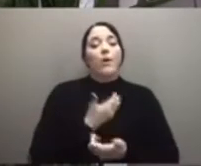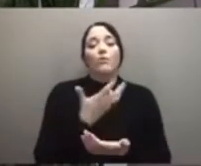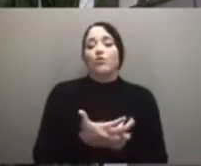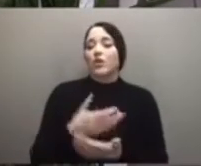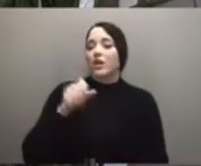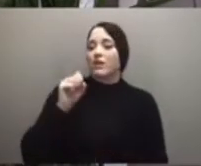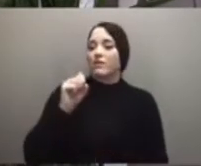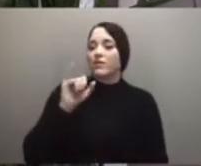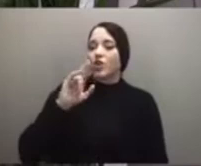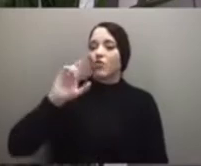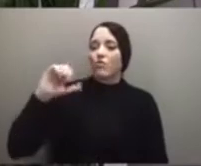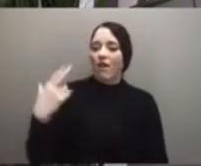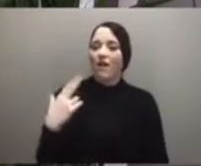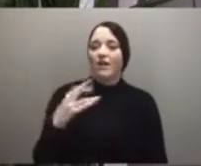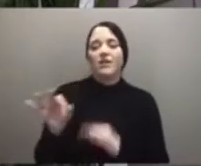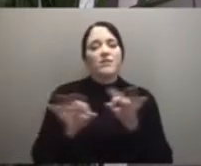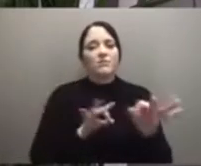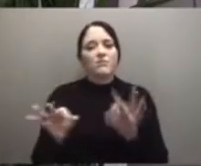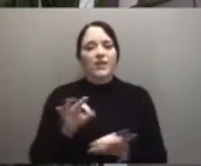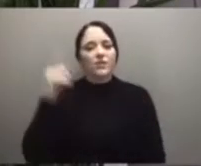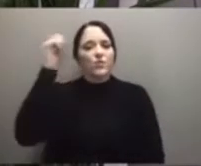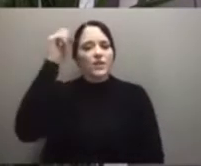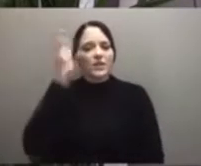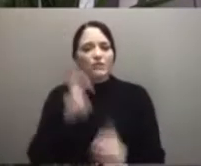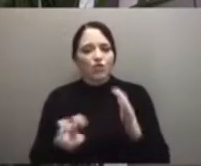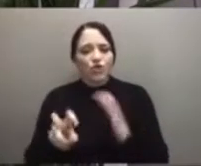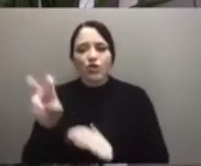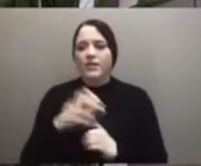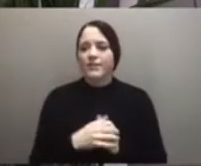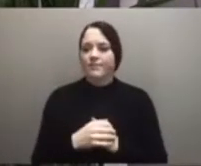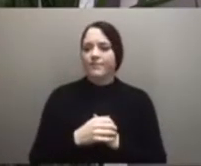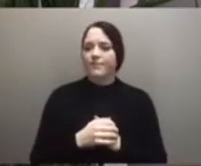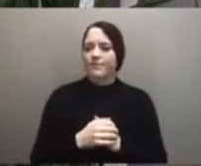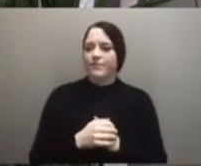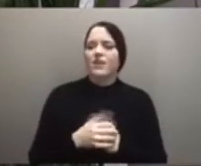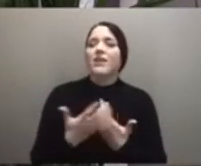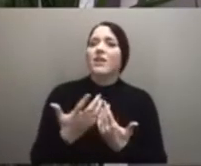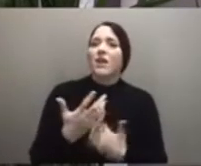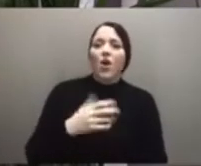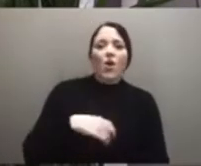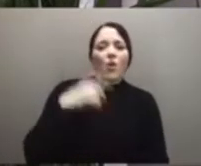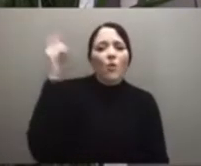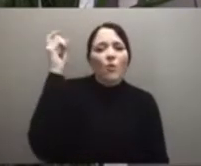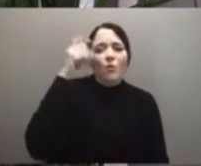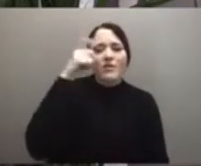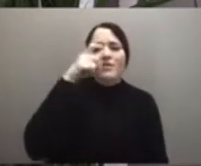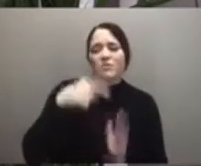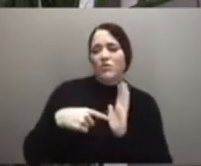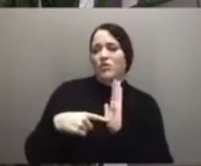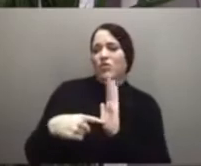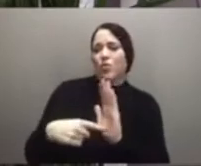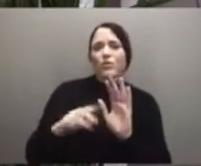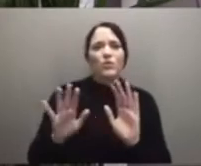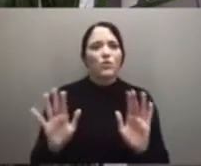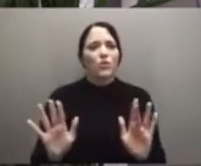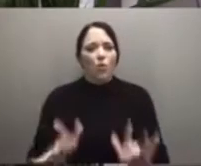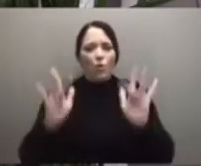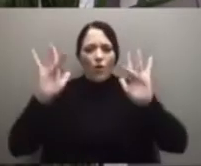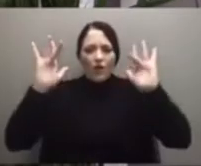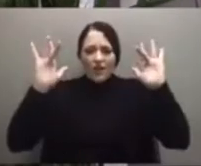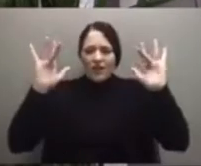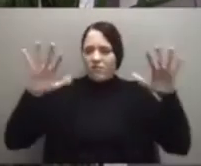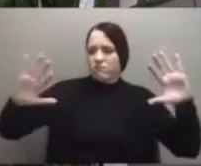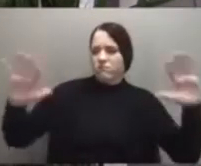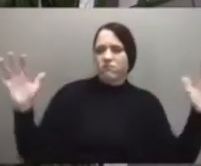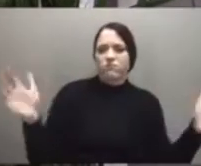wisdom's journey. Wisdom tells of her glory in the midst of her people. In the assembly of the Most High,